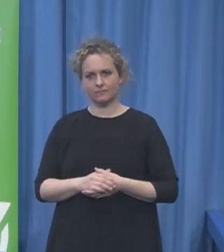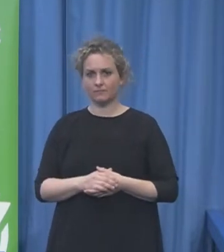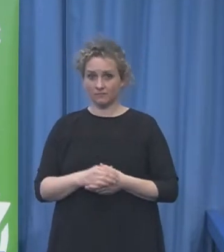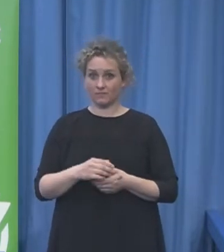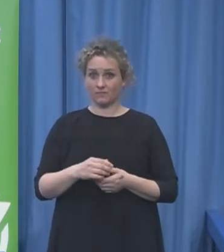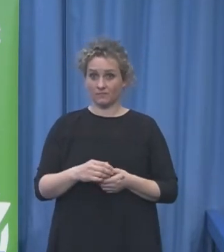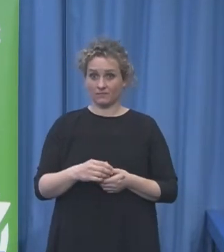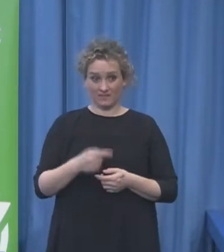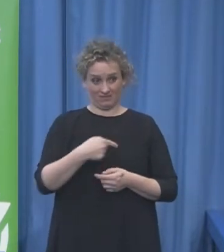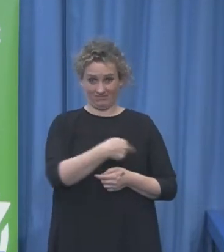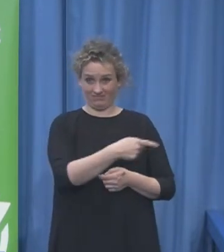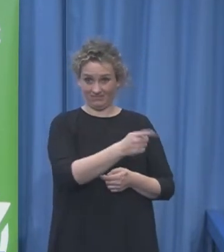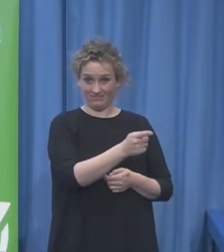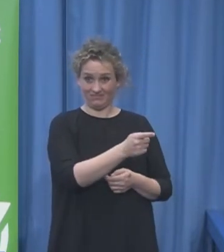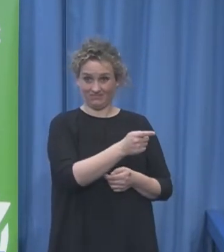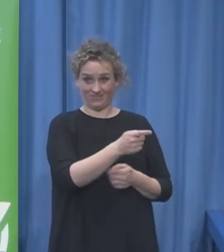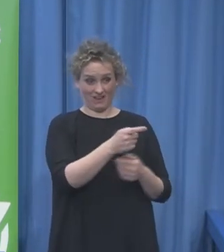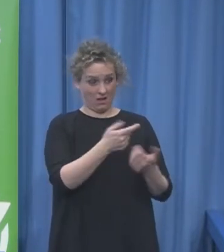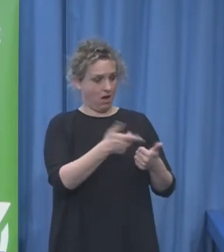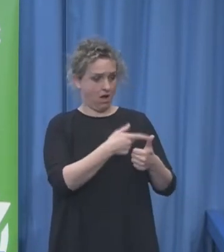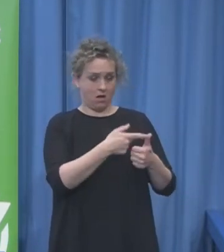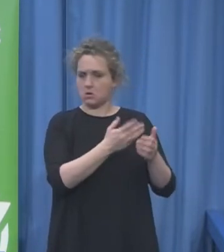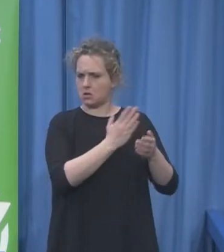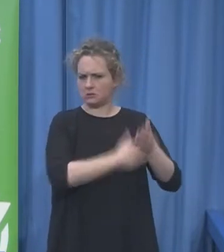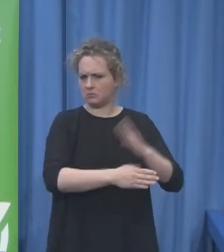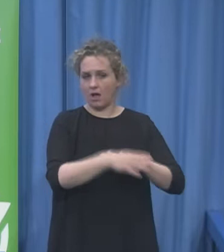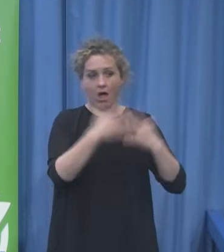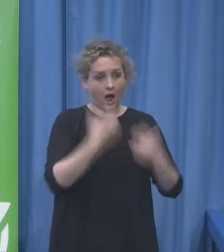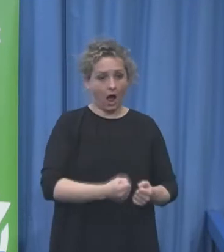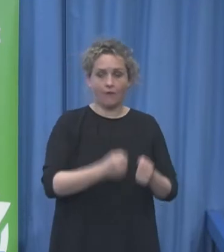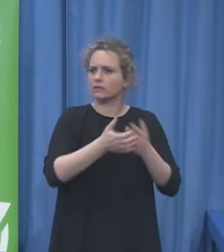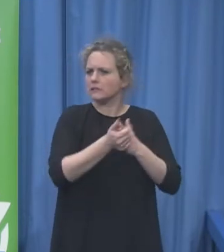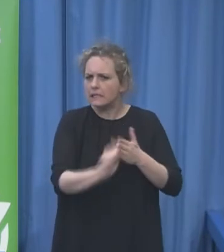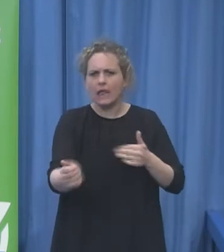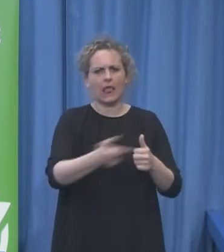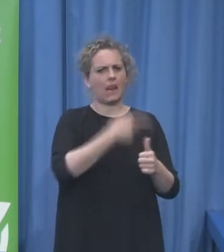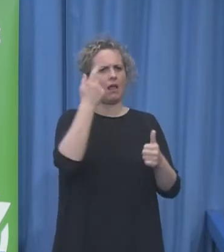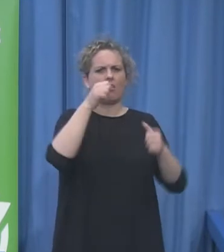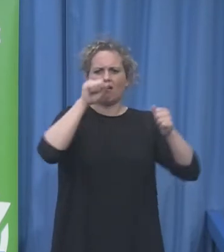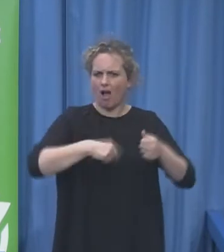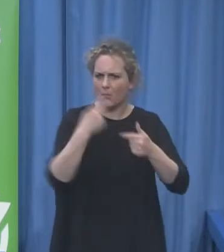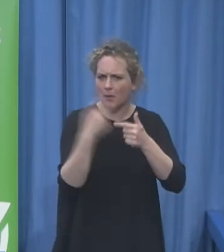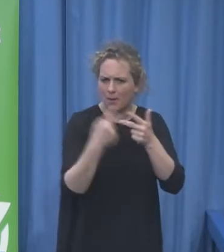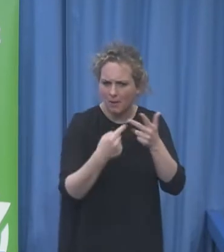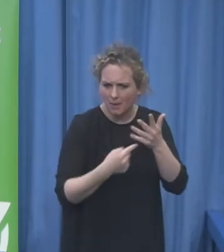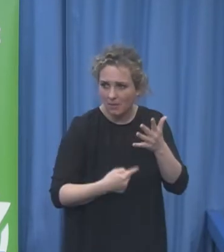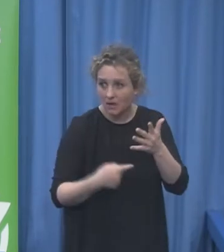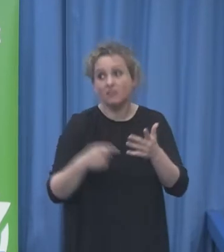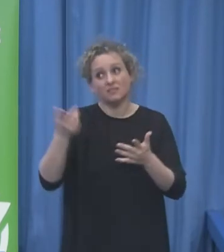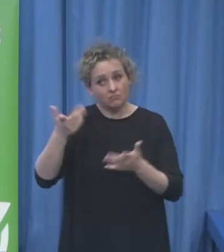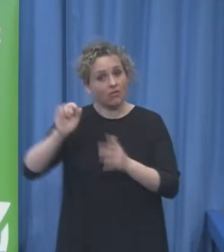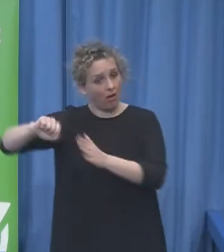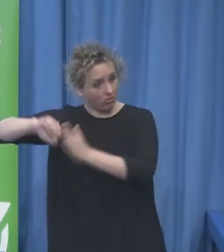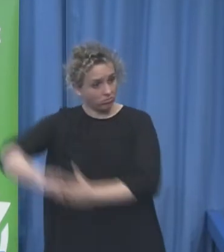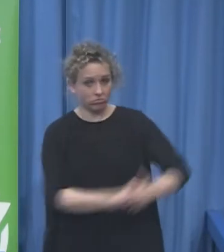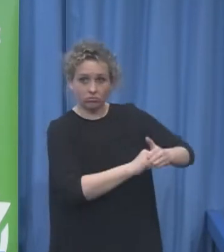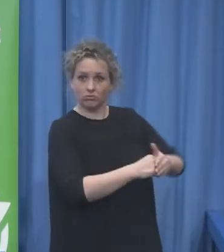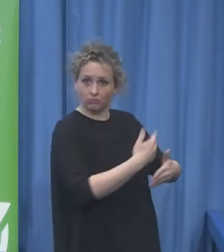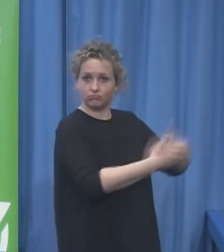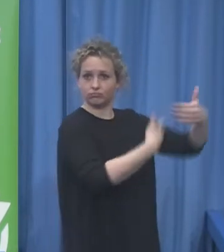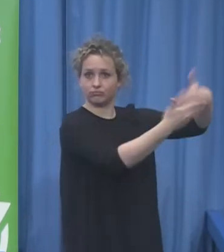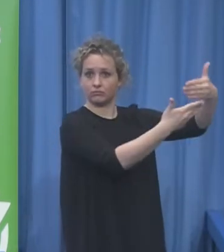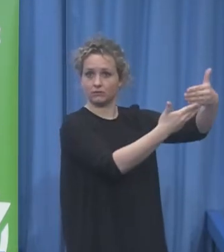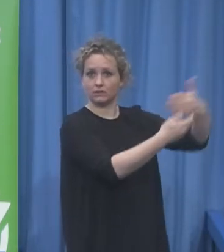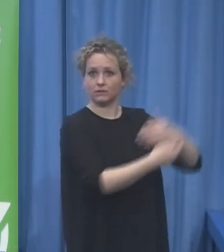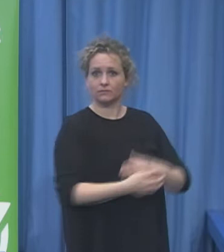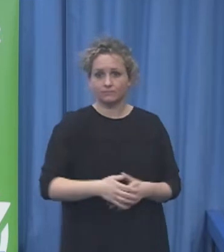some ministers give out. It simply makes it harder for them to get a job and to come off state benefits. But in our experience, the best we